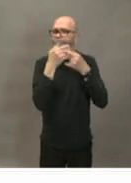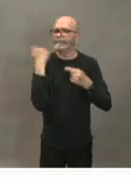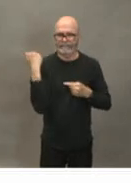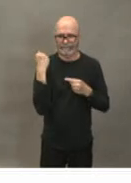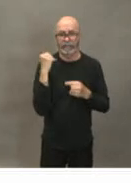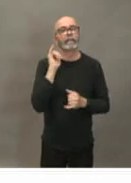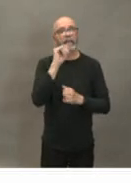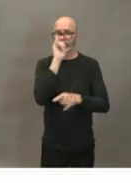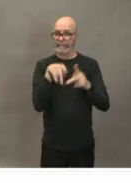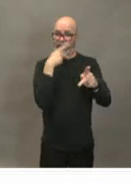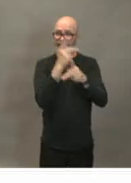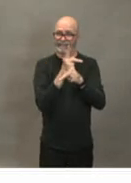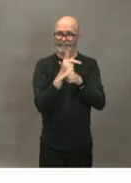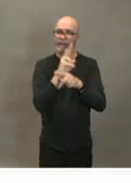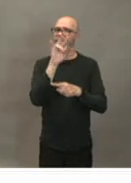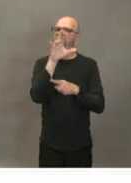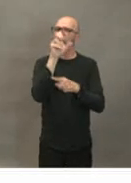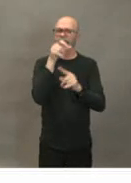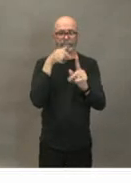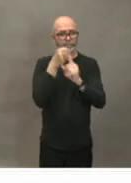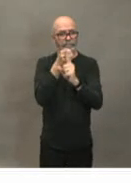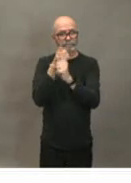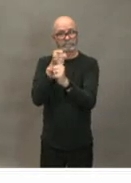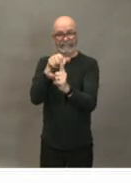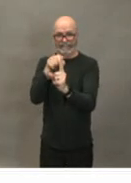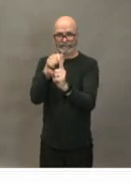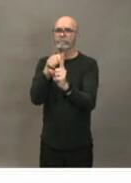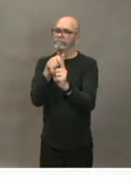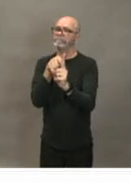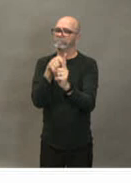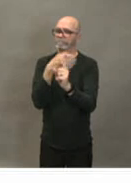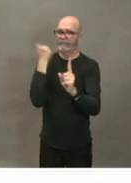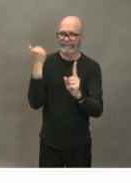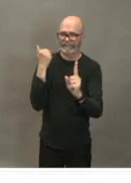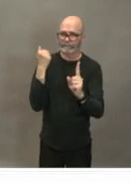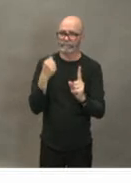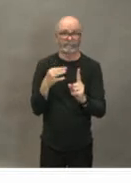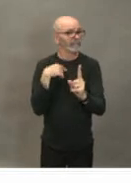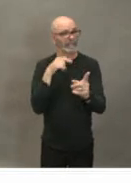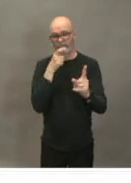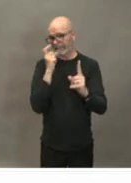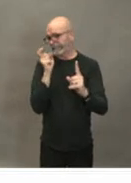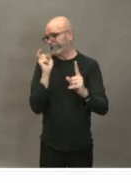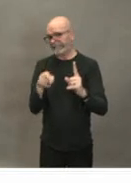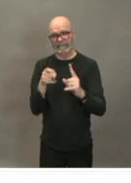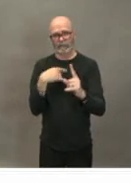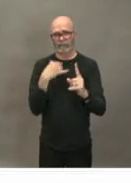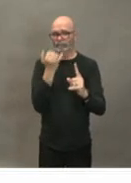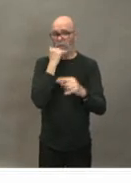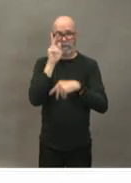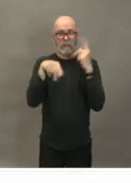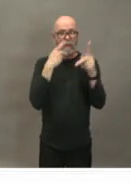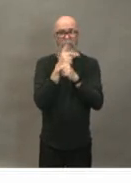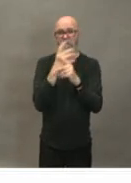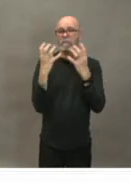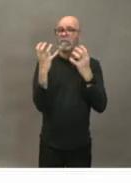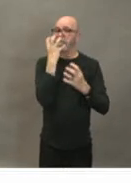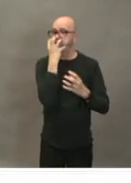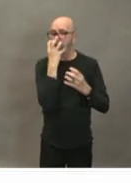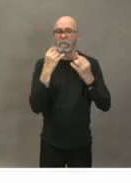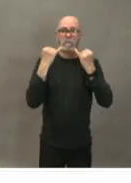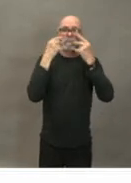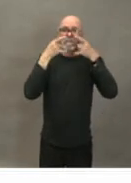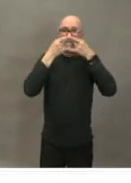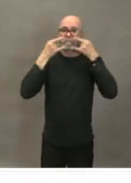because inappropriate or unnecessary use of masks could actually exacerbating